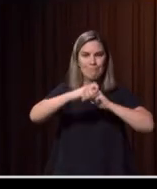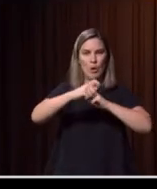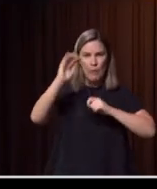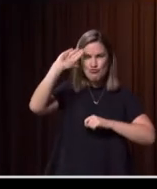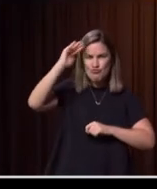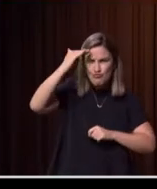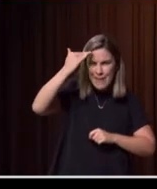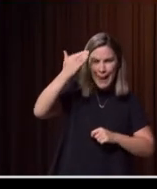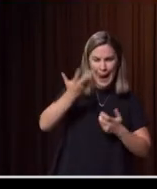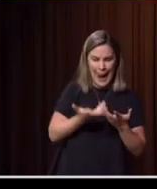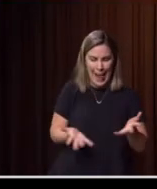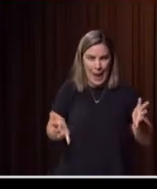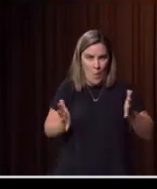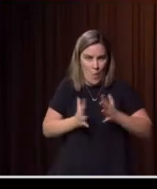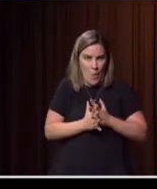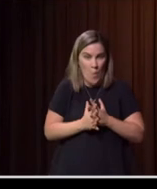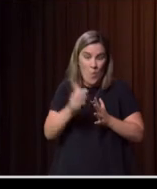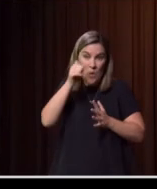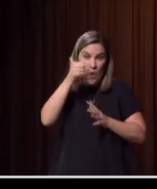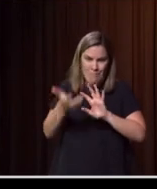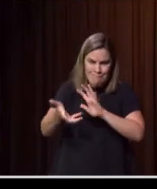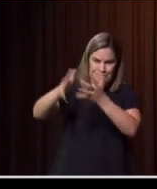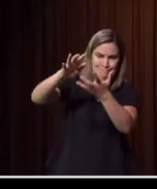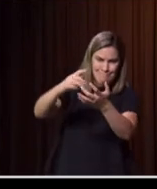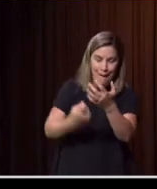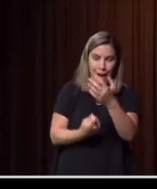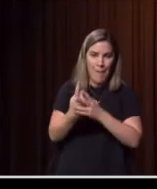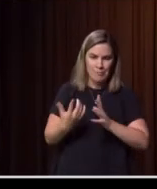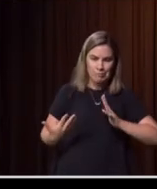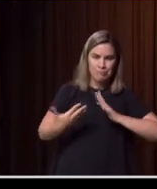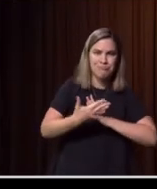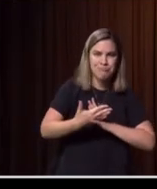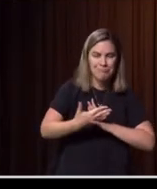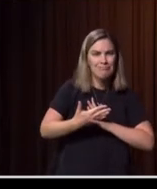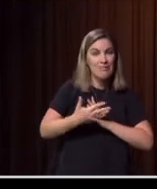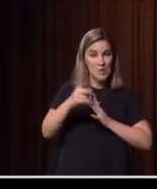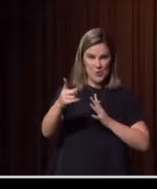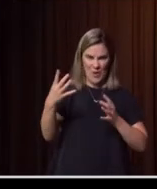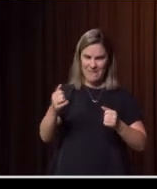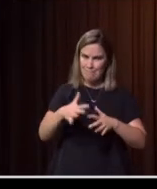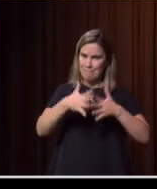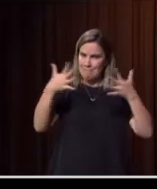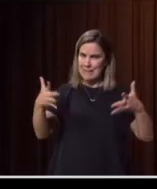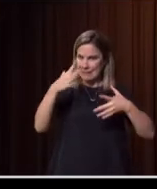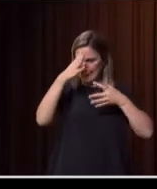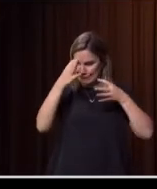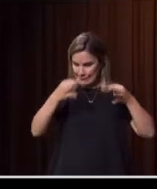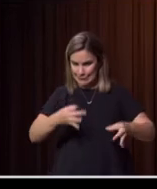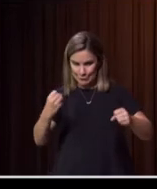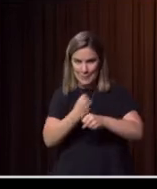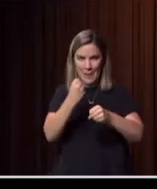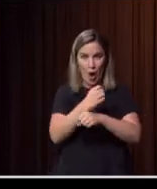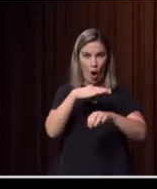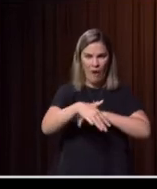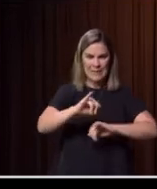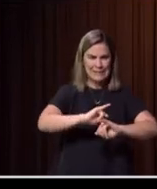away. And in doing so, because you're now in such a major decision-making role coordinating so many disaster